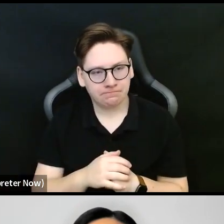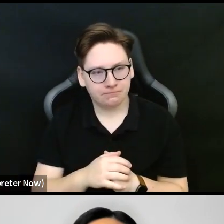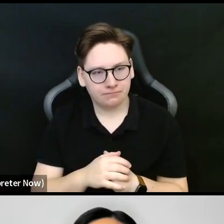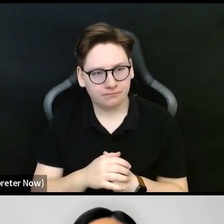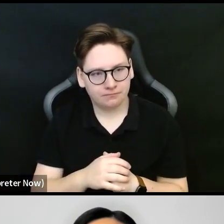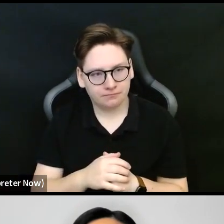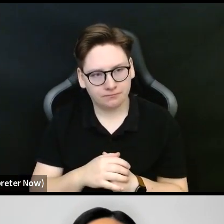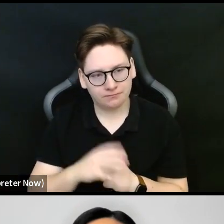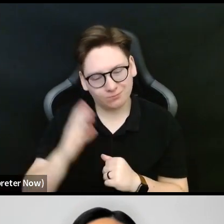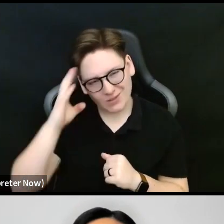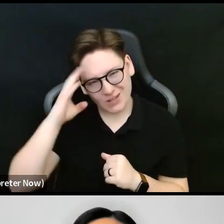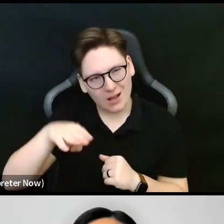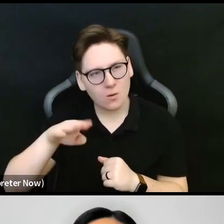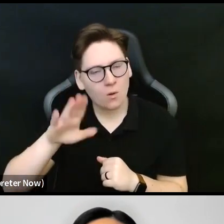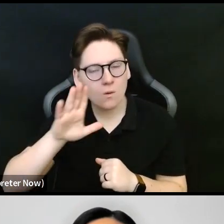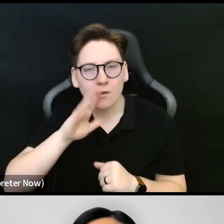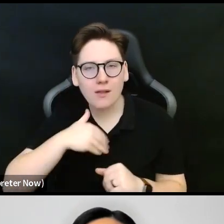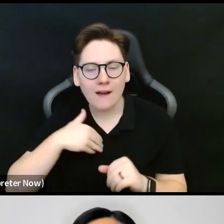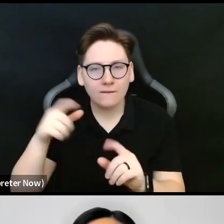end of the statement of interest.